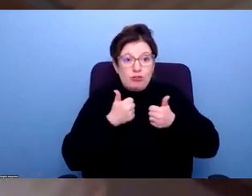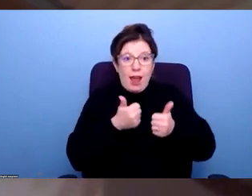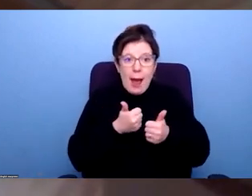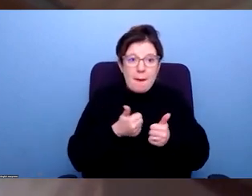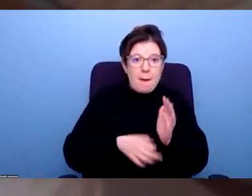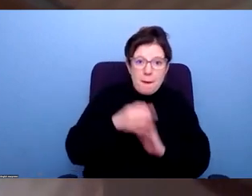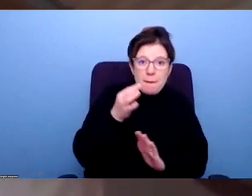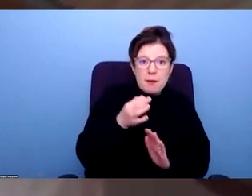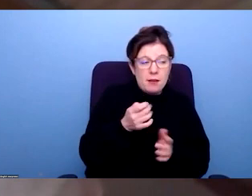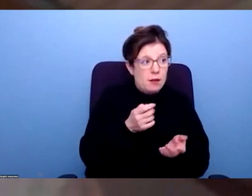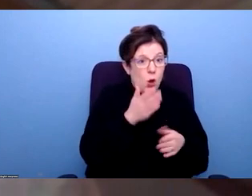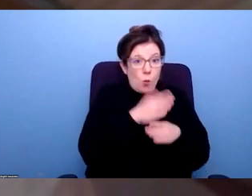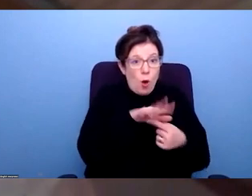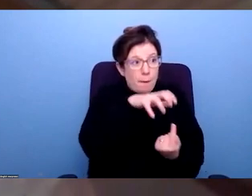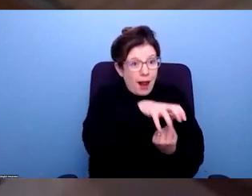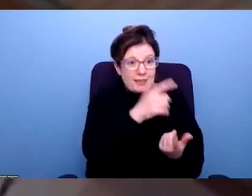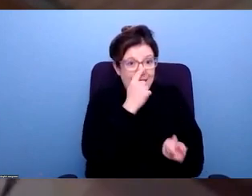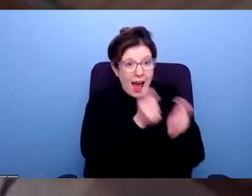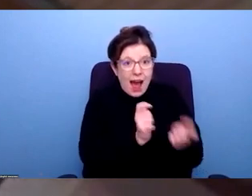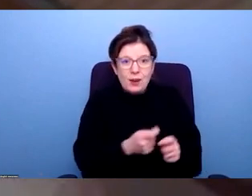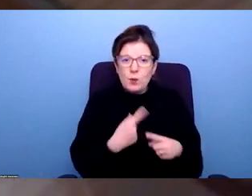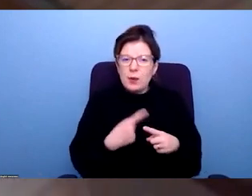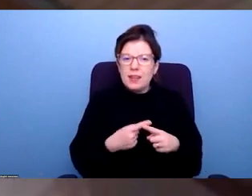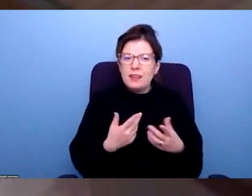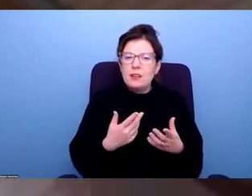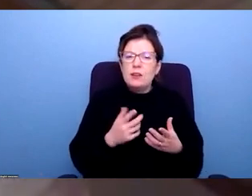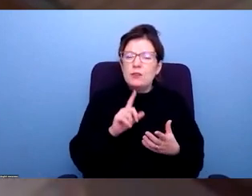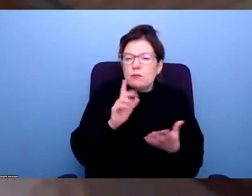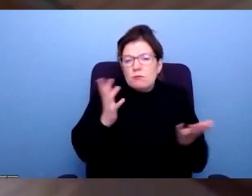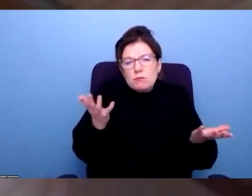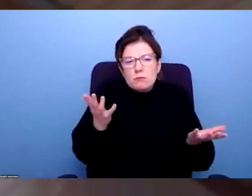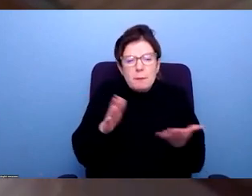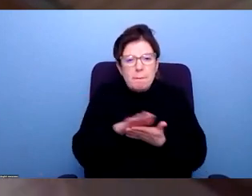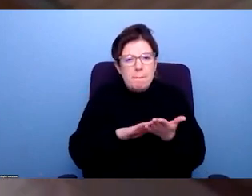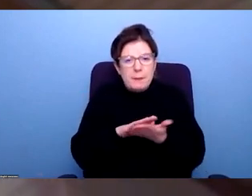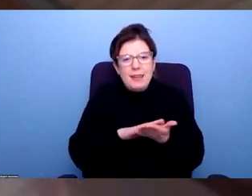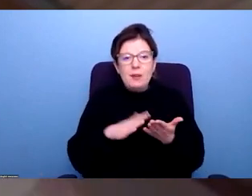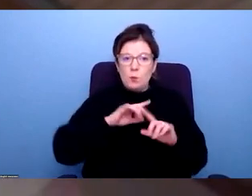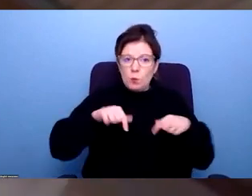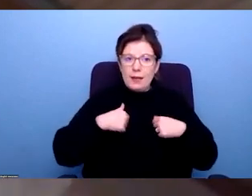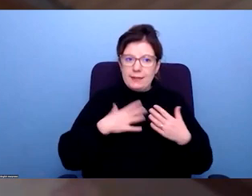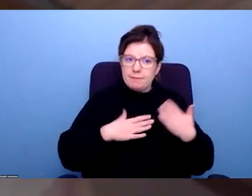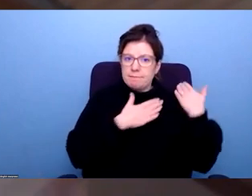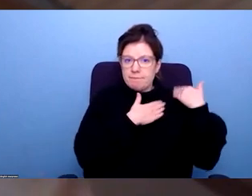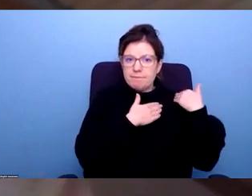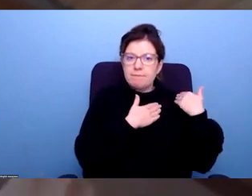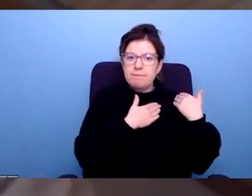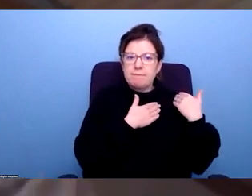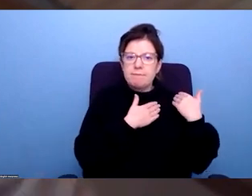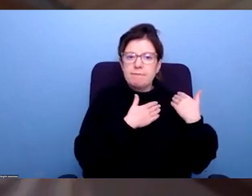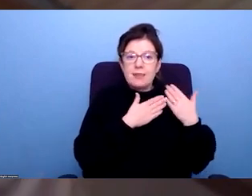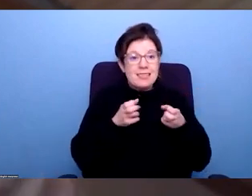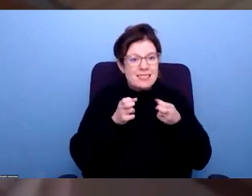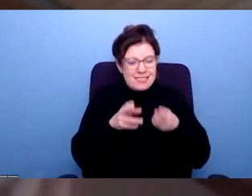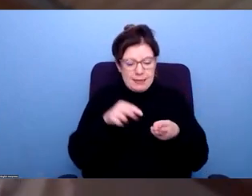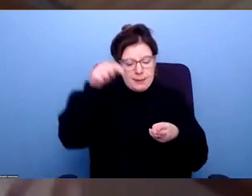some of those adaptations in work. So I think there's a set of things we need to do as well around how we can, how we can make sure that the system